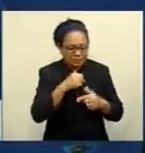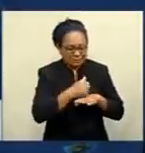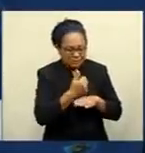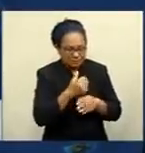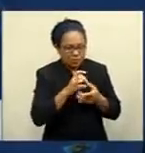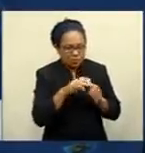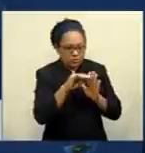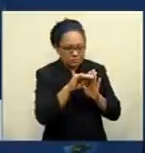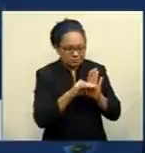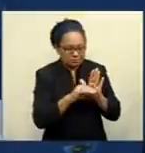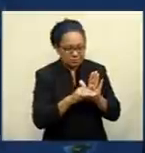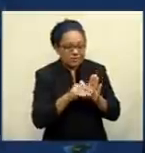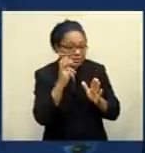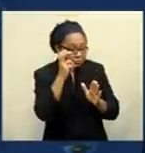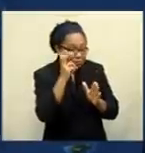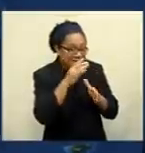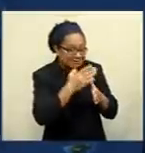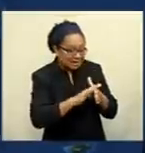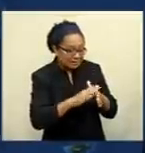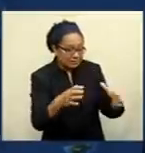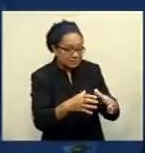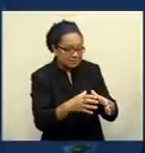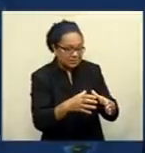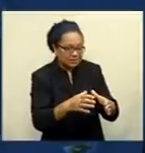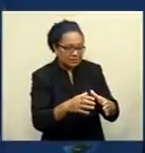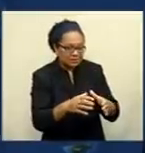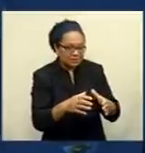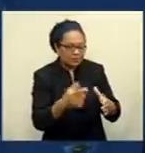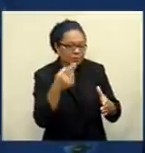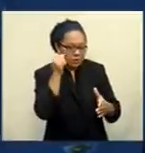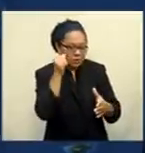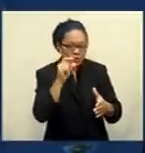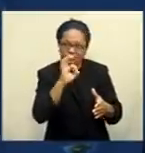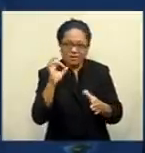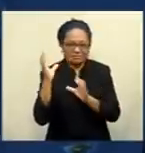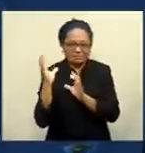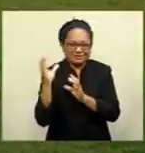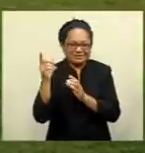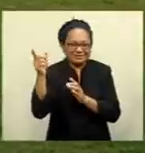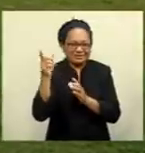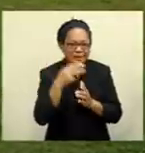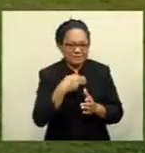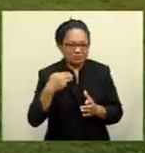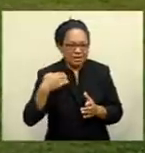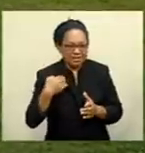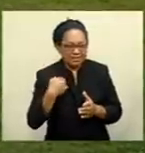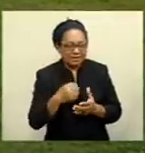training camps will not be any burden to the health